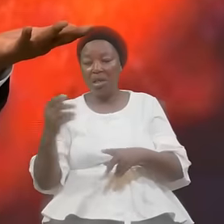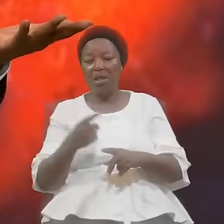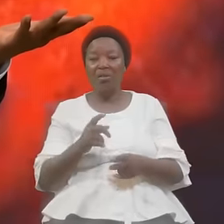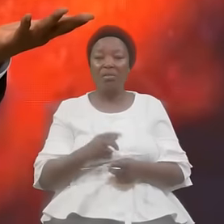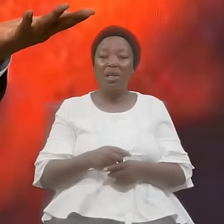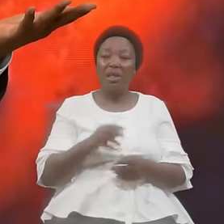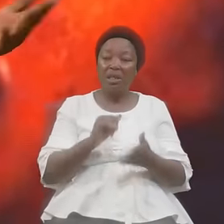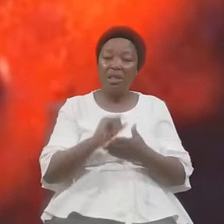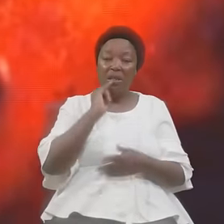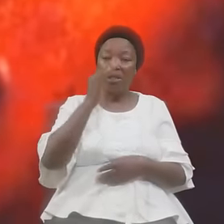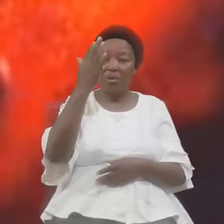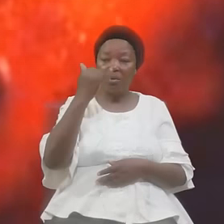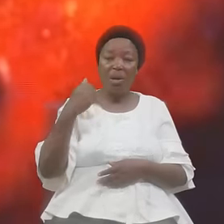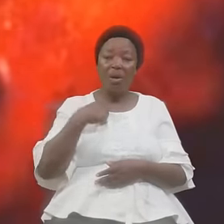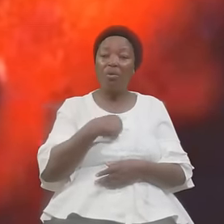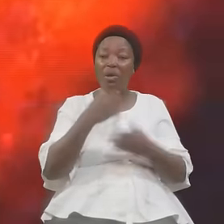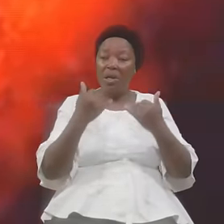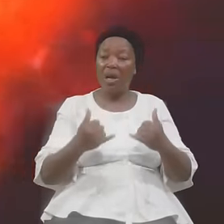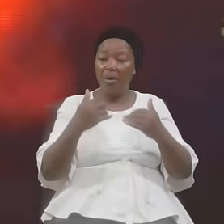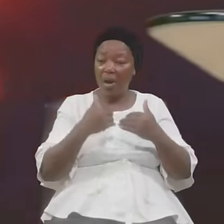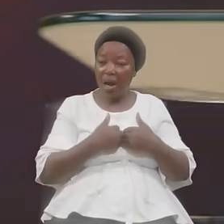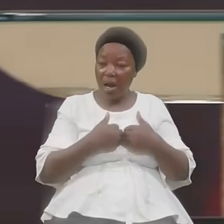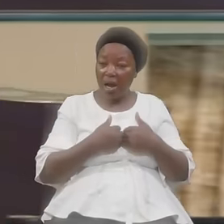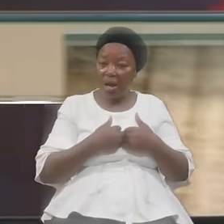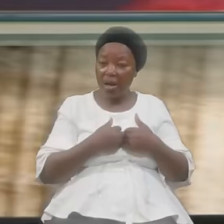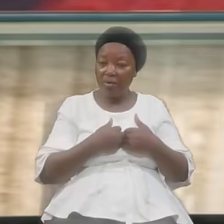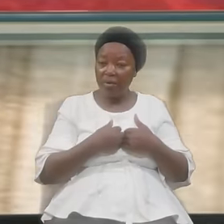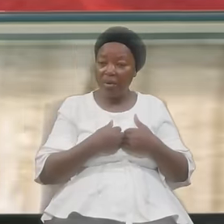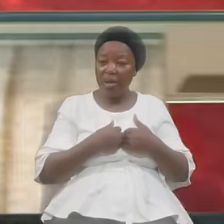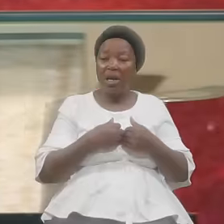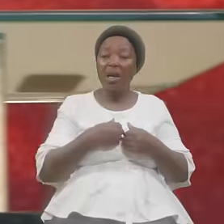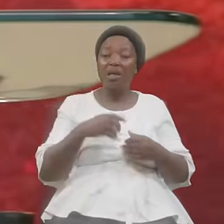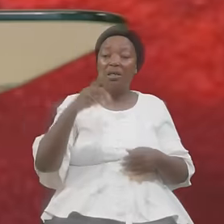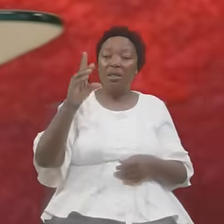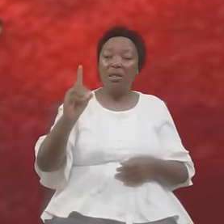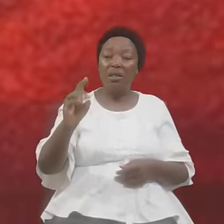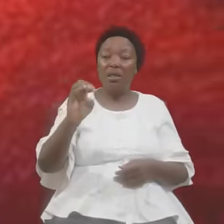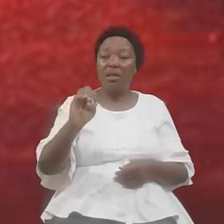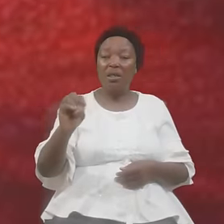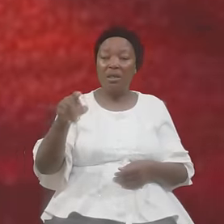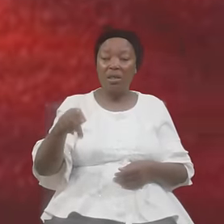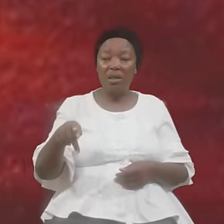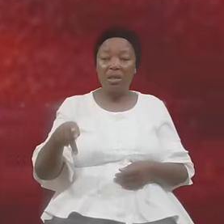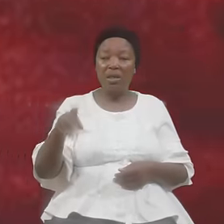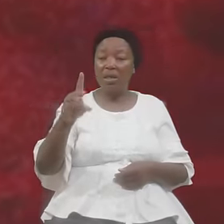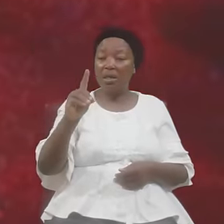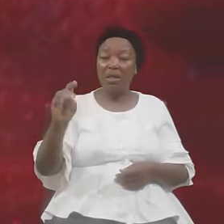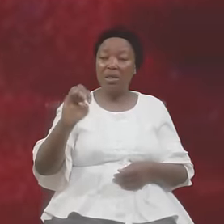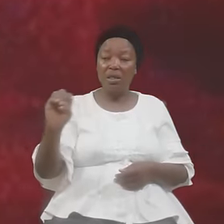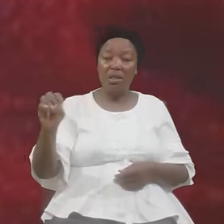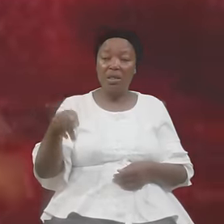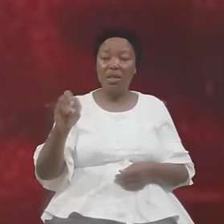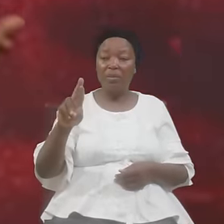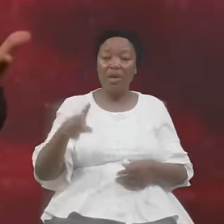That's Why We Now Have Deeper Life Not Really Deeper Life